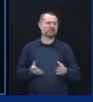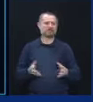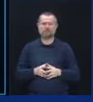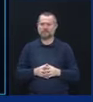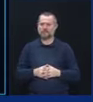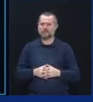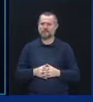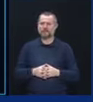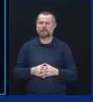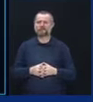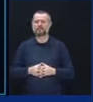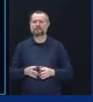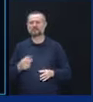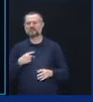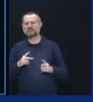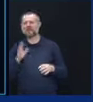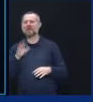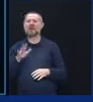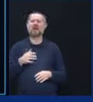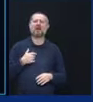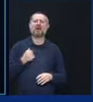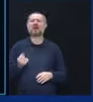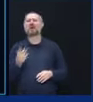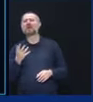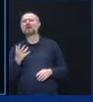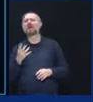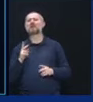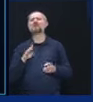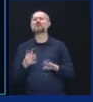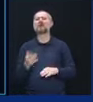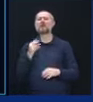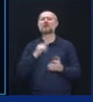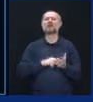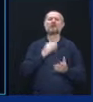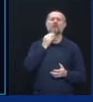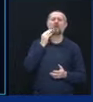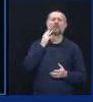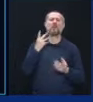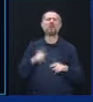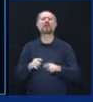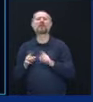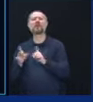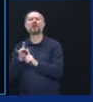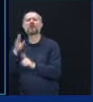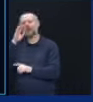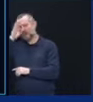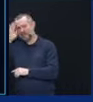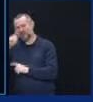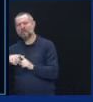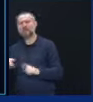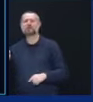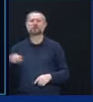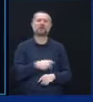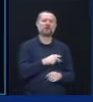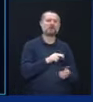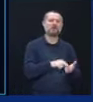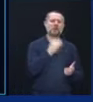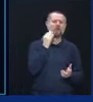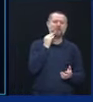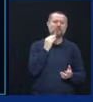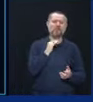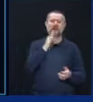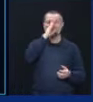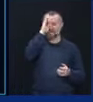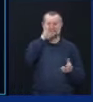Well, how many people died in a nursing home but were first in a hospital? How many people died in a hospital but were first in a nursing home?